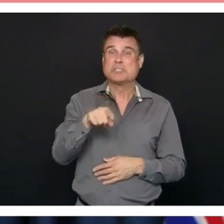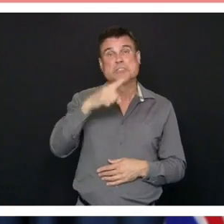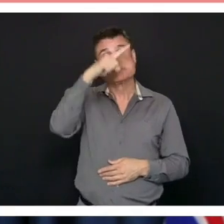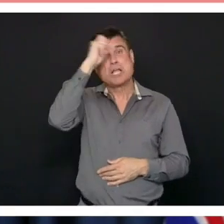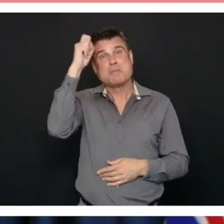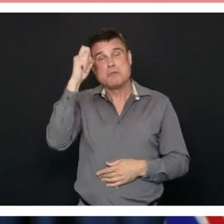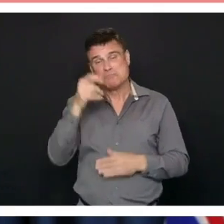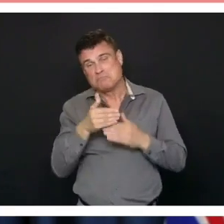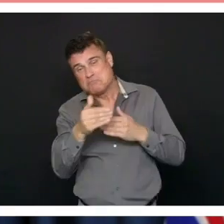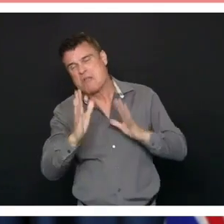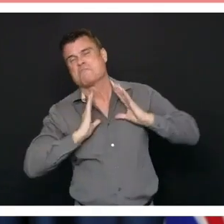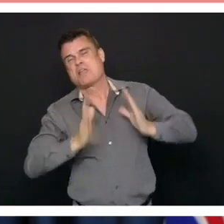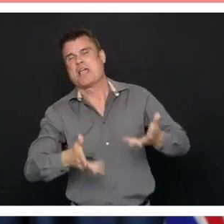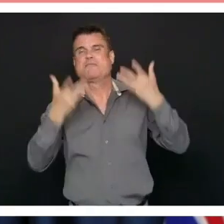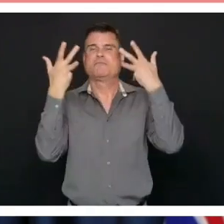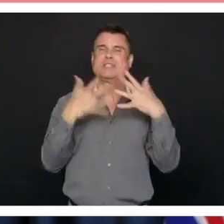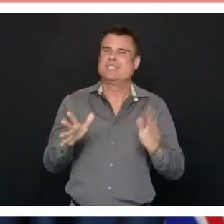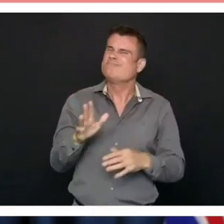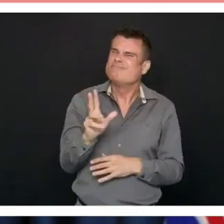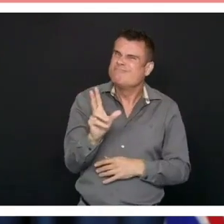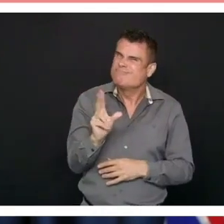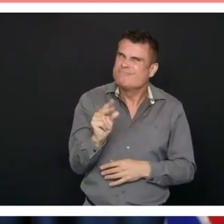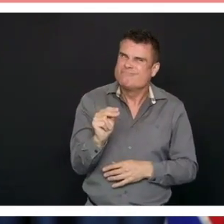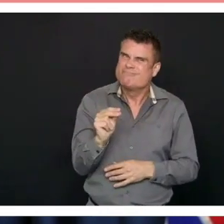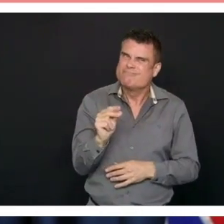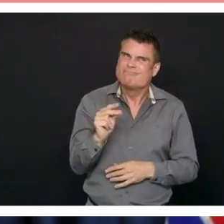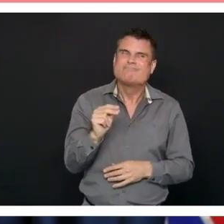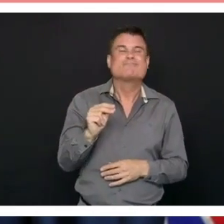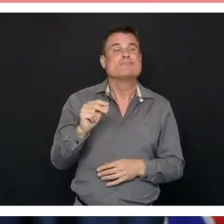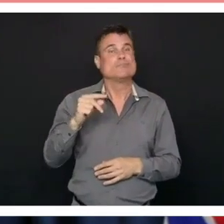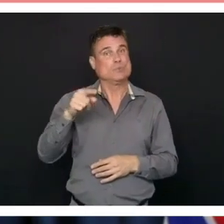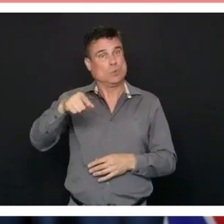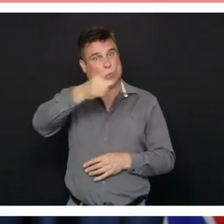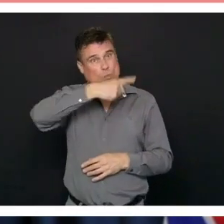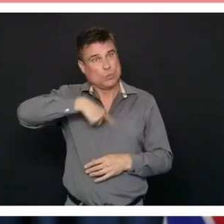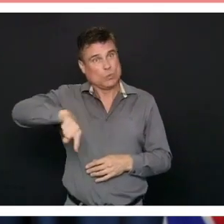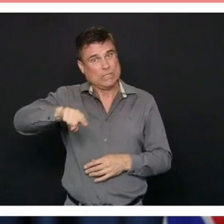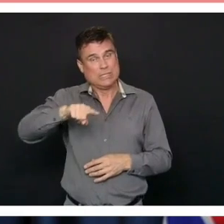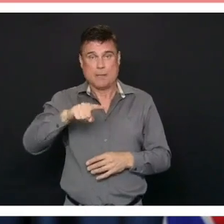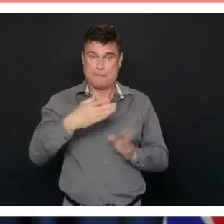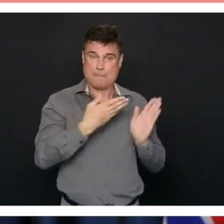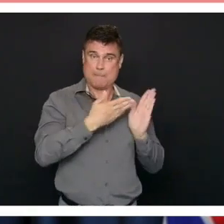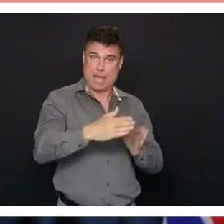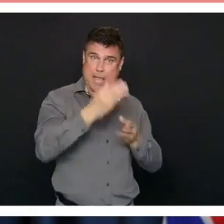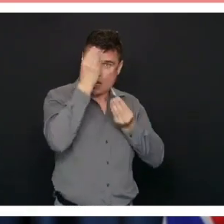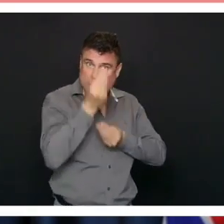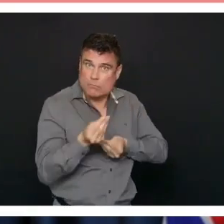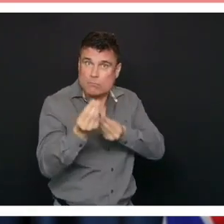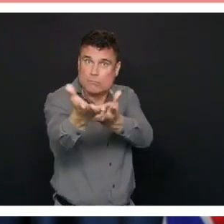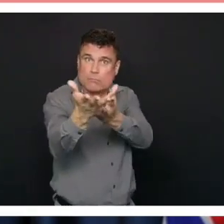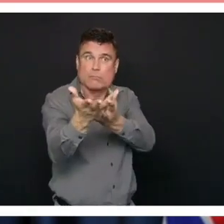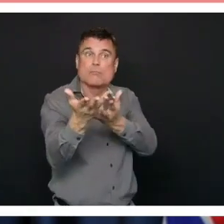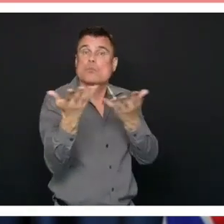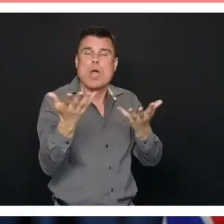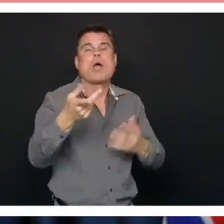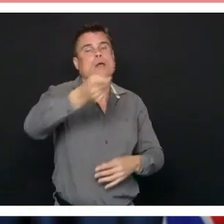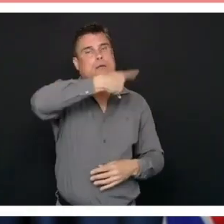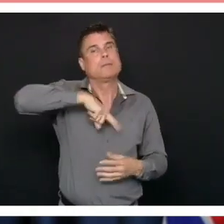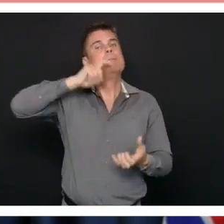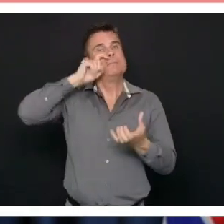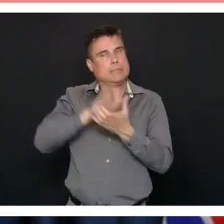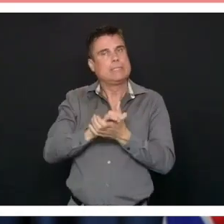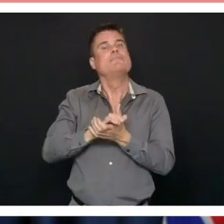have brought it forward if we didn't believe the system was able to handle the increases and the diversity of solutions.